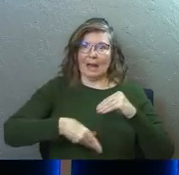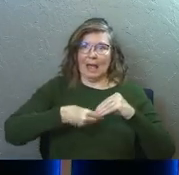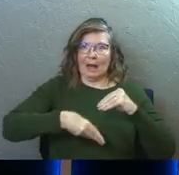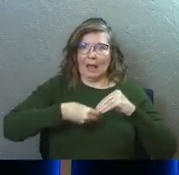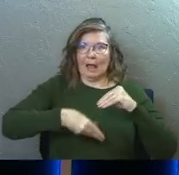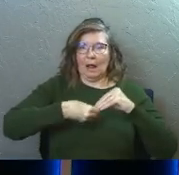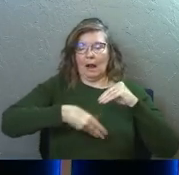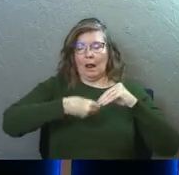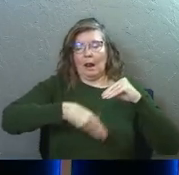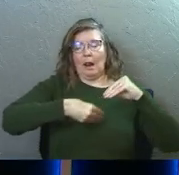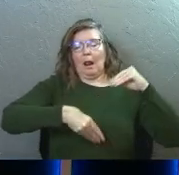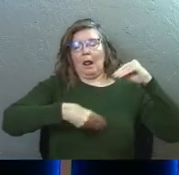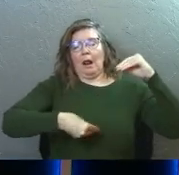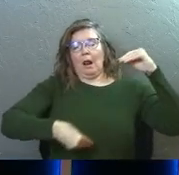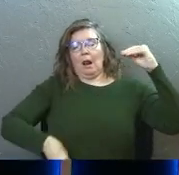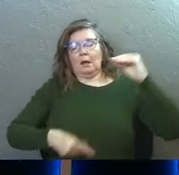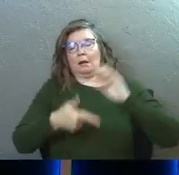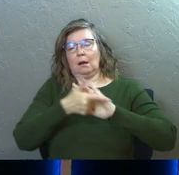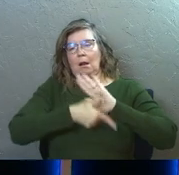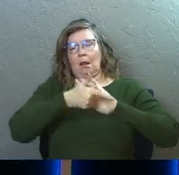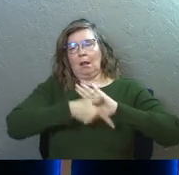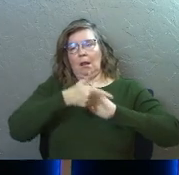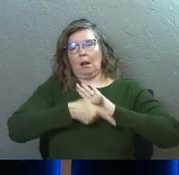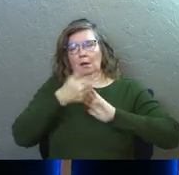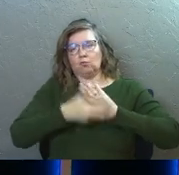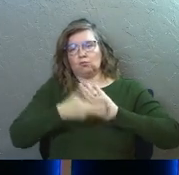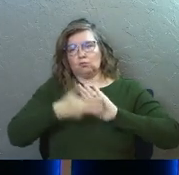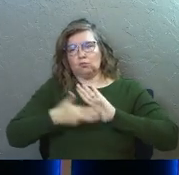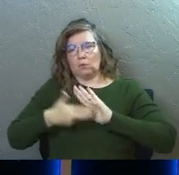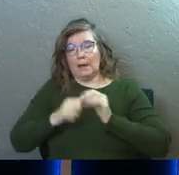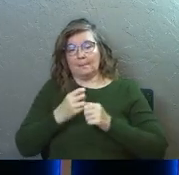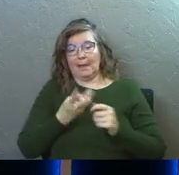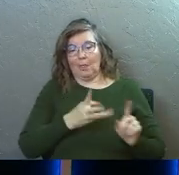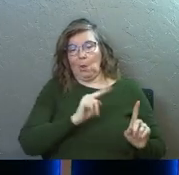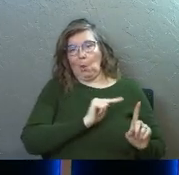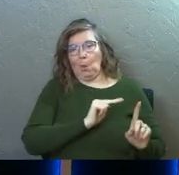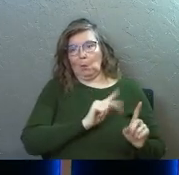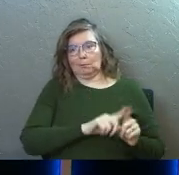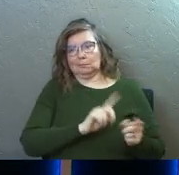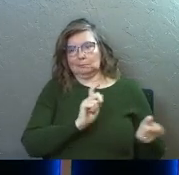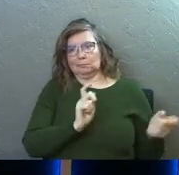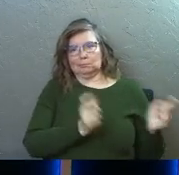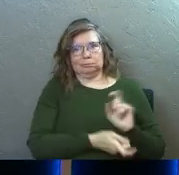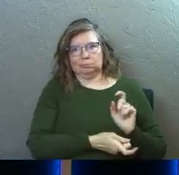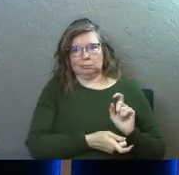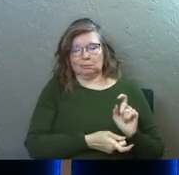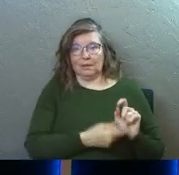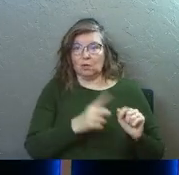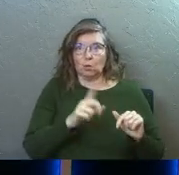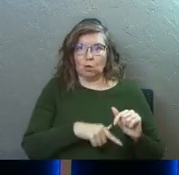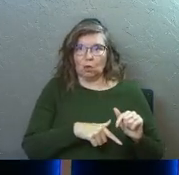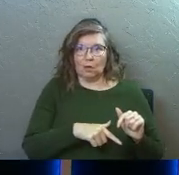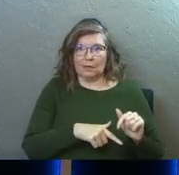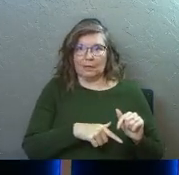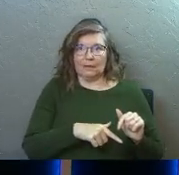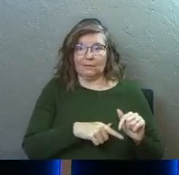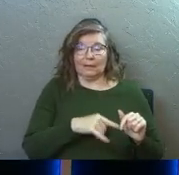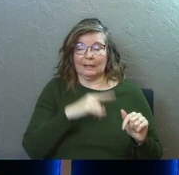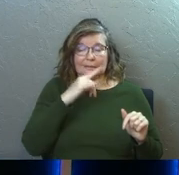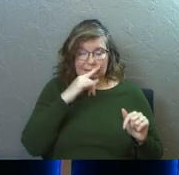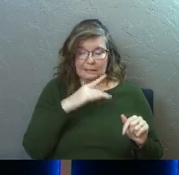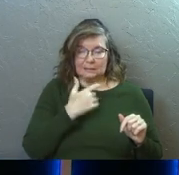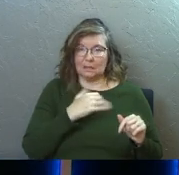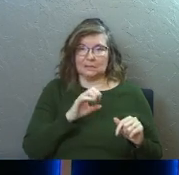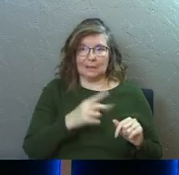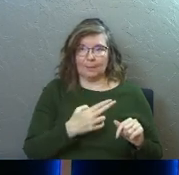different legalistic traditions and rules to the law of God and kind of made it their own, that it was almost like, man, you couldn't lift up your left hand and sneeze